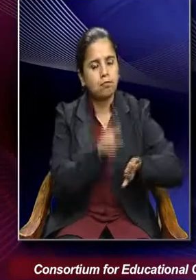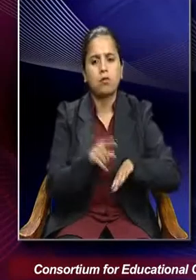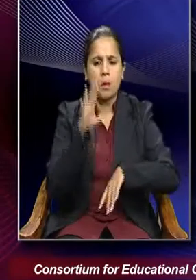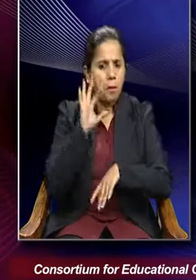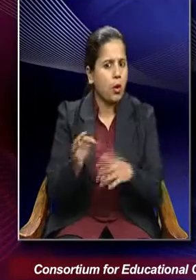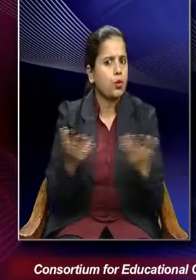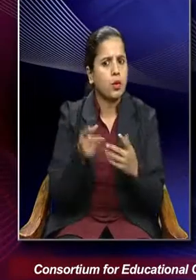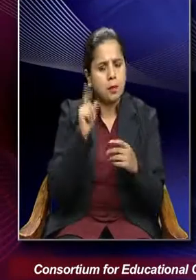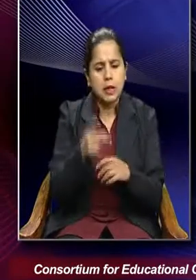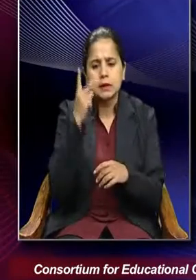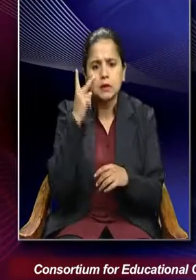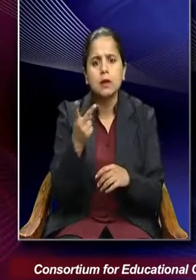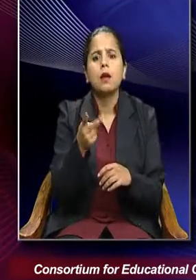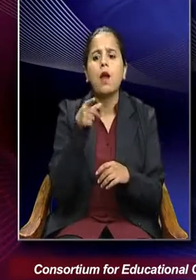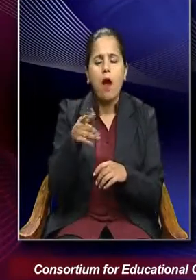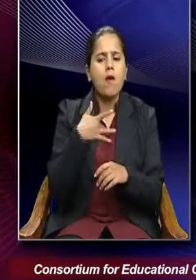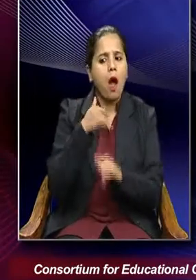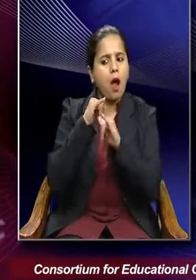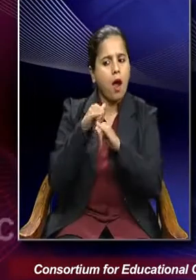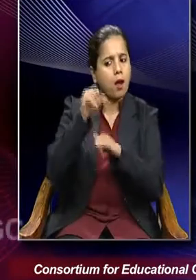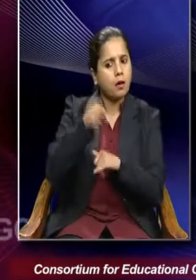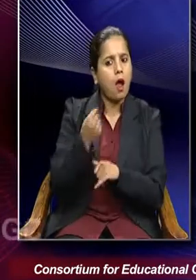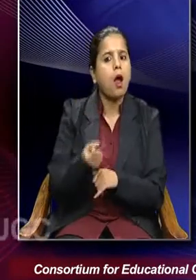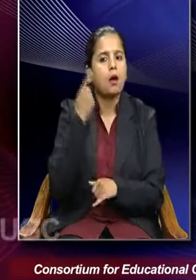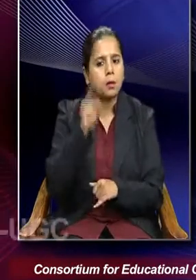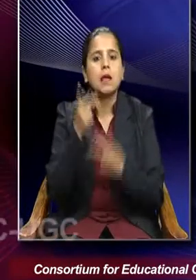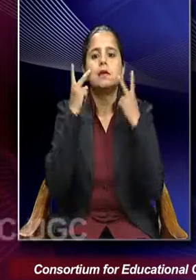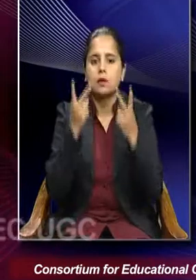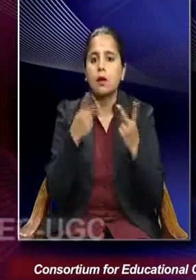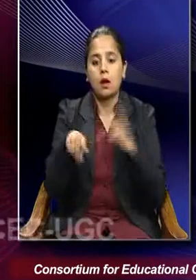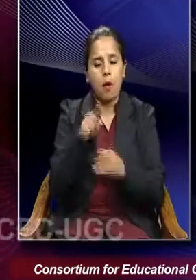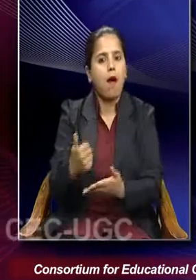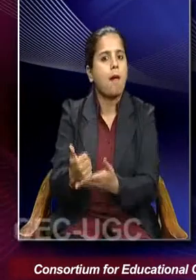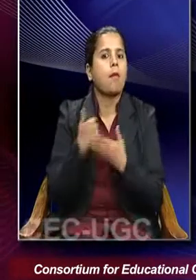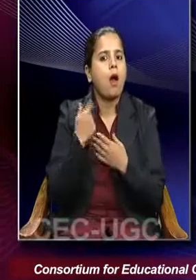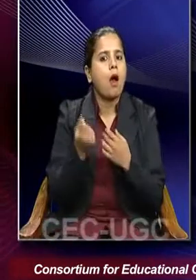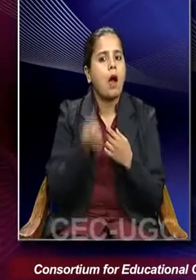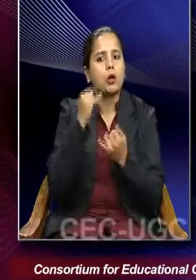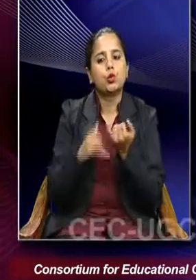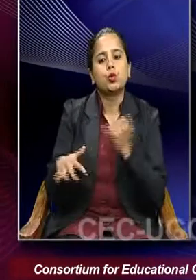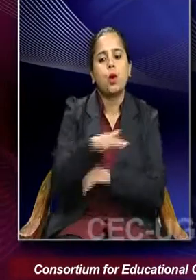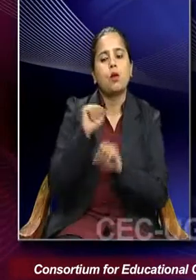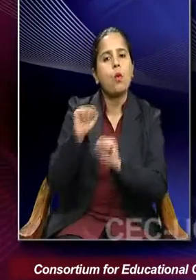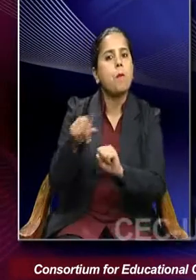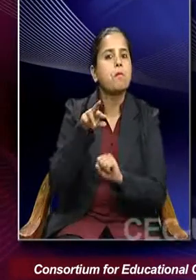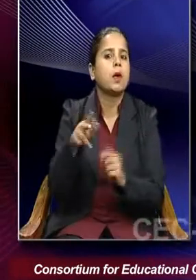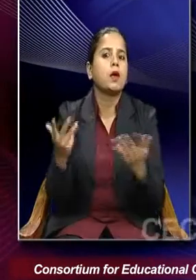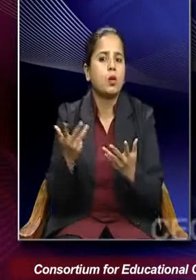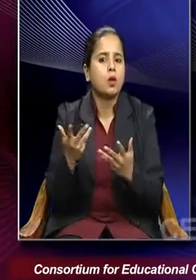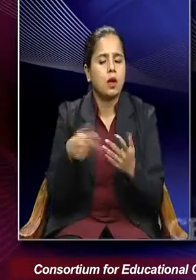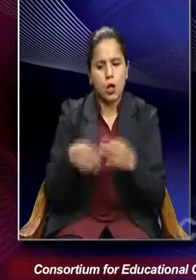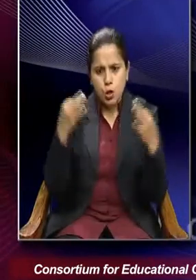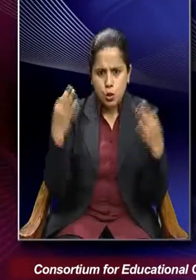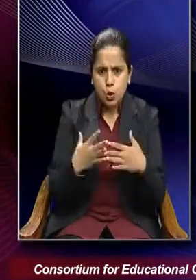to go beyond what is familiar and therefore it will help us to understand society in the new milieu,